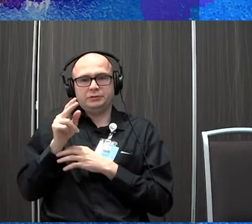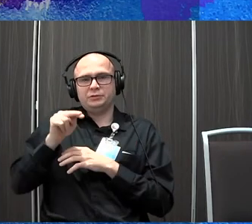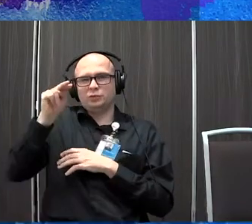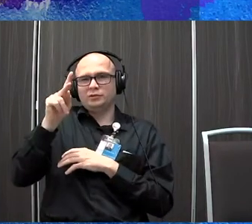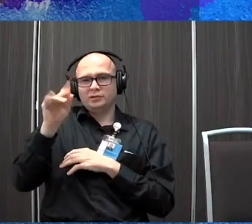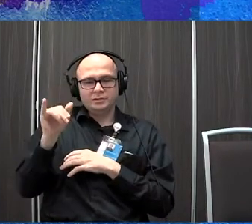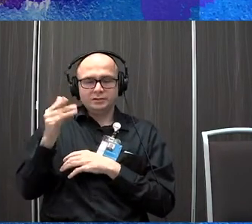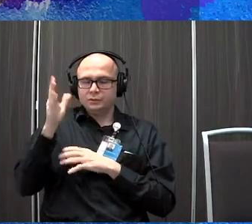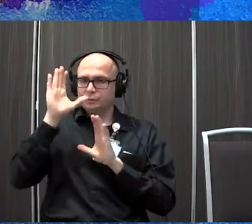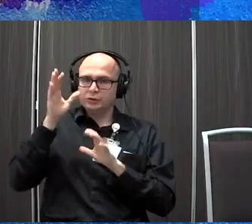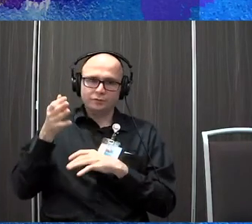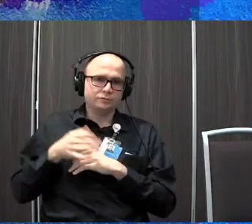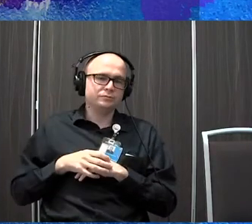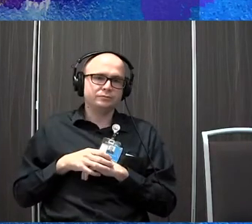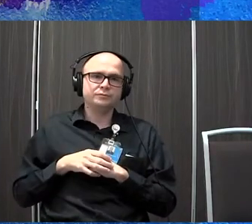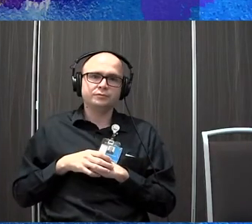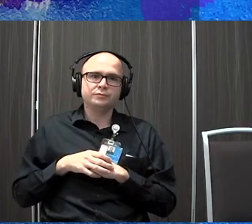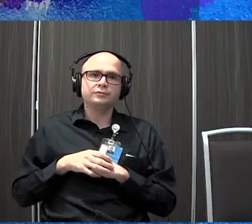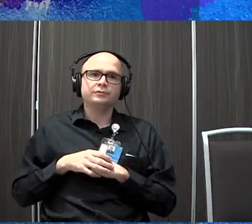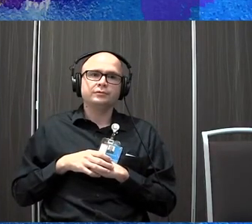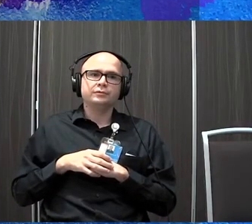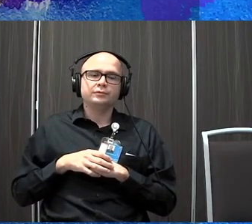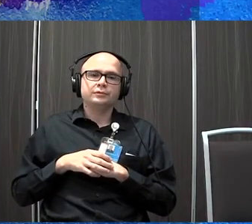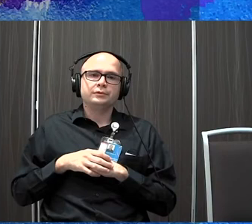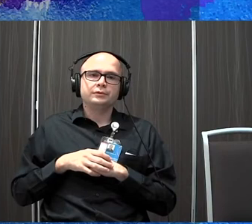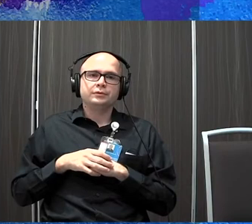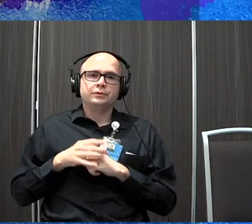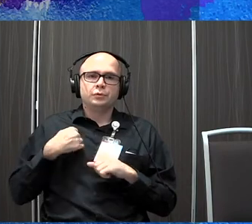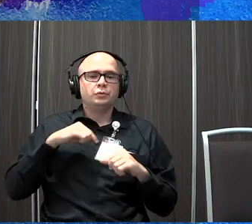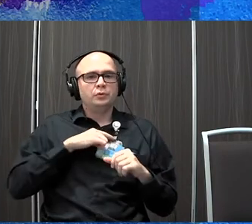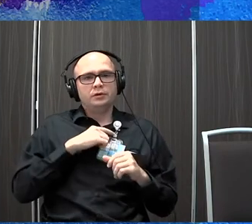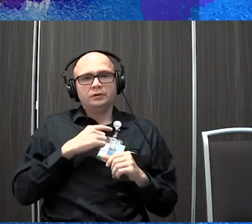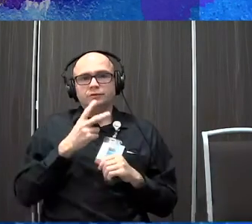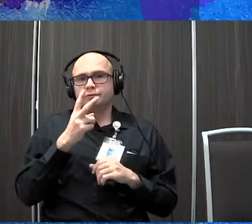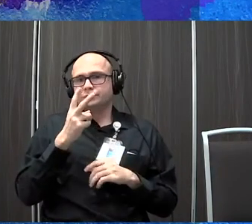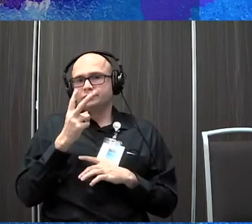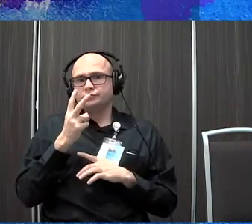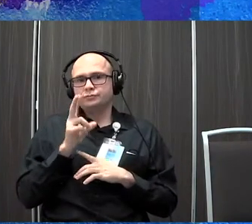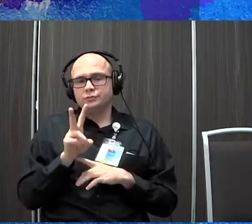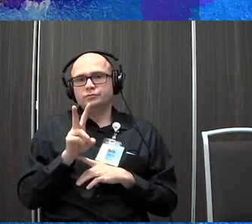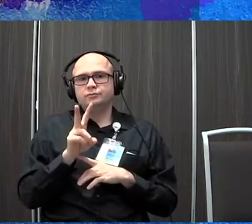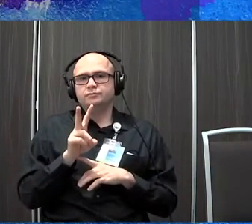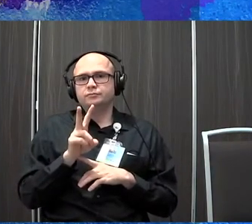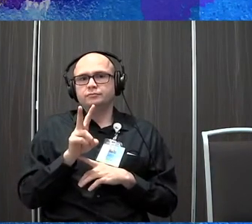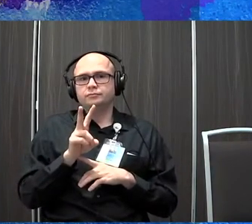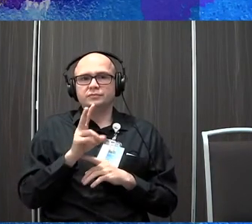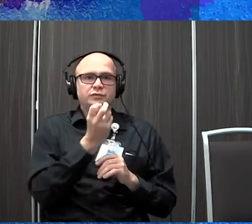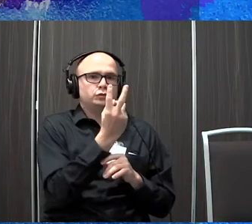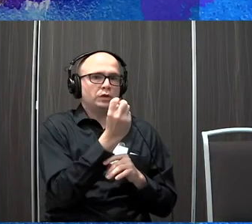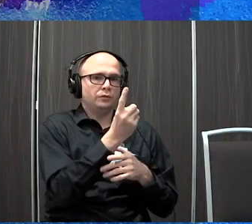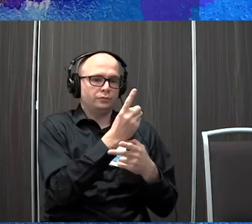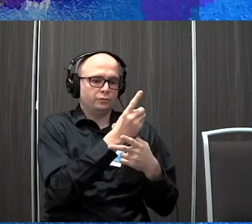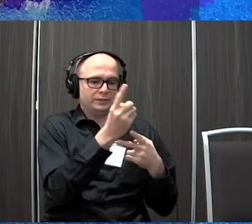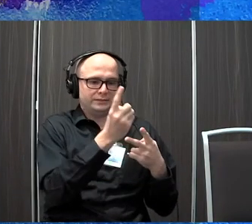convenient for us. Um, so we have done two rounds of, um, 12 weeks of